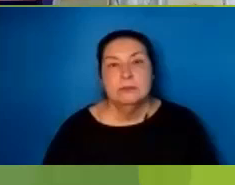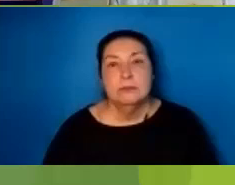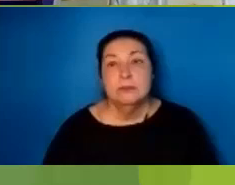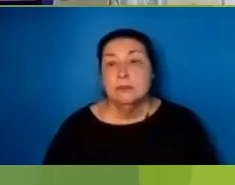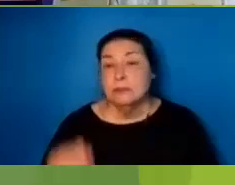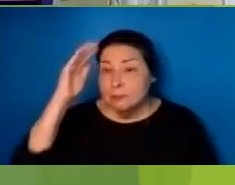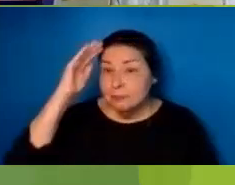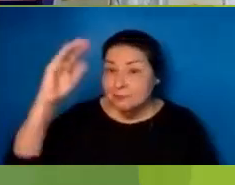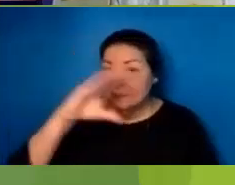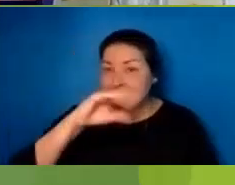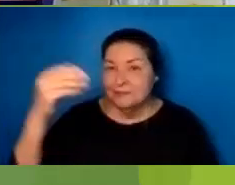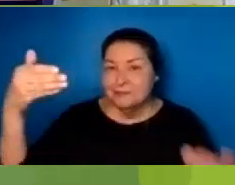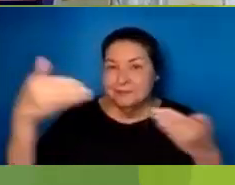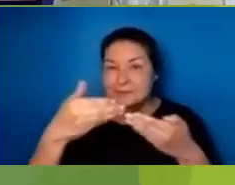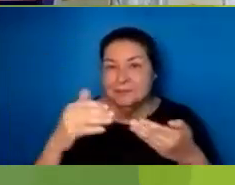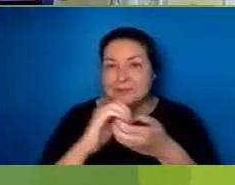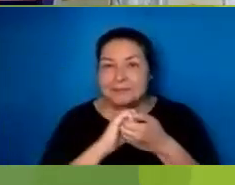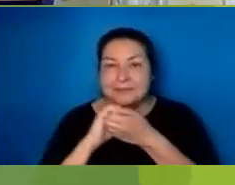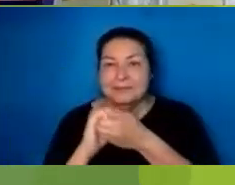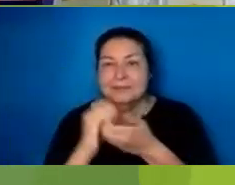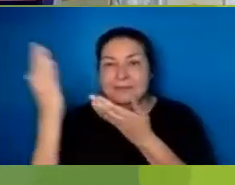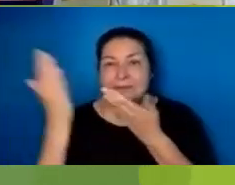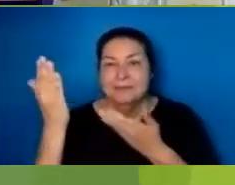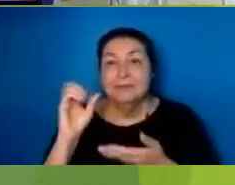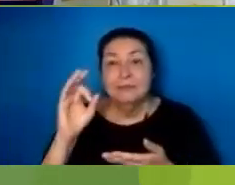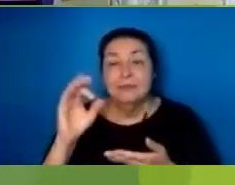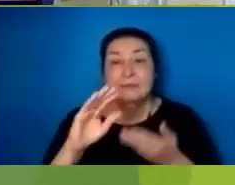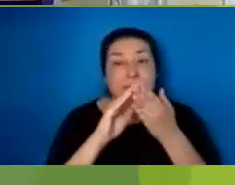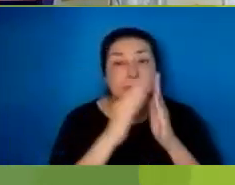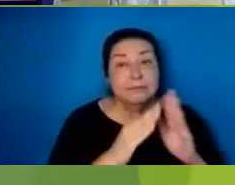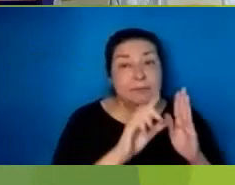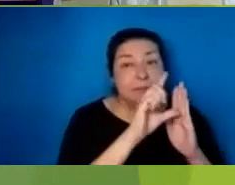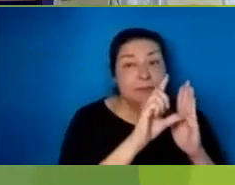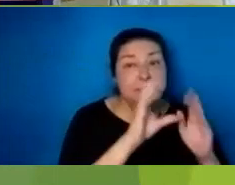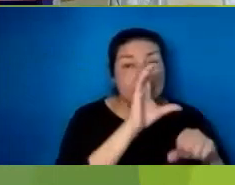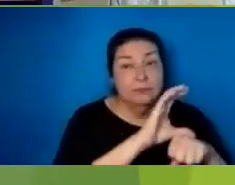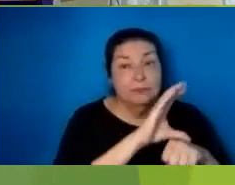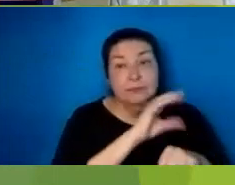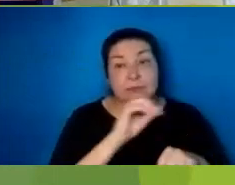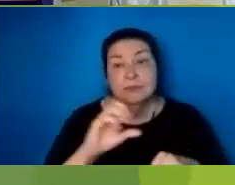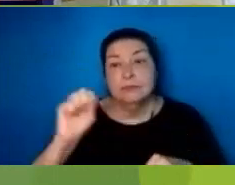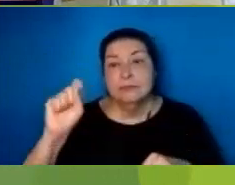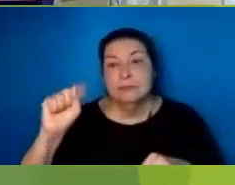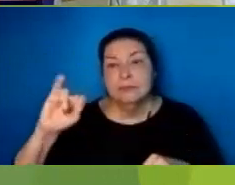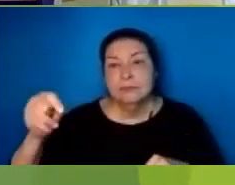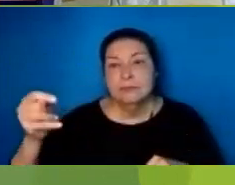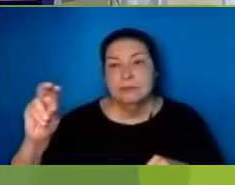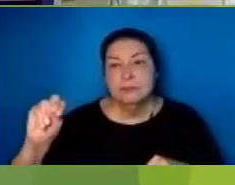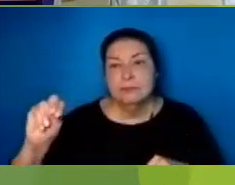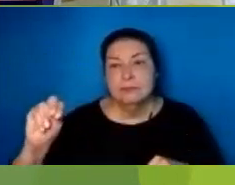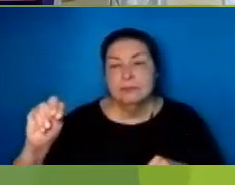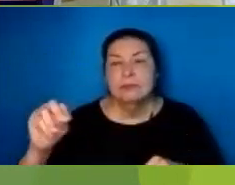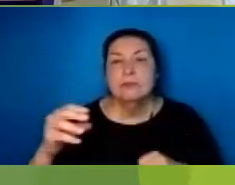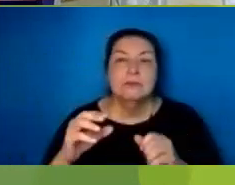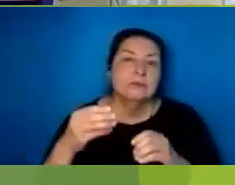Hello and welcome to the joint service of Peace Lutheran Church and St. John's Lutheran Church. We welcome you to our